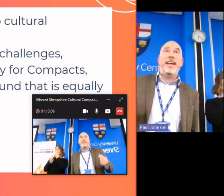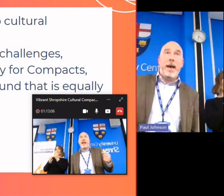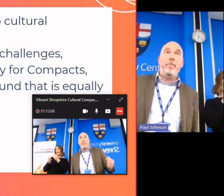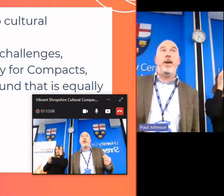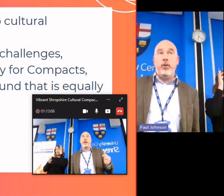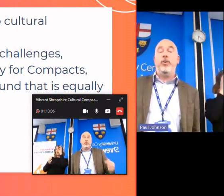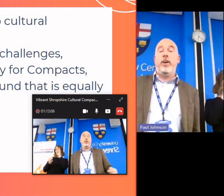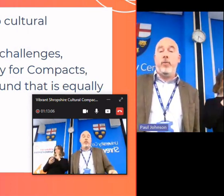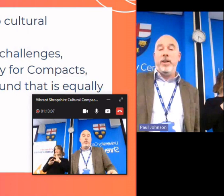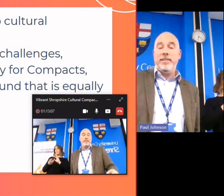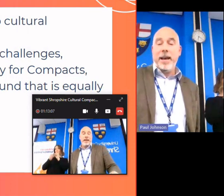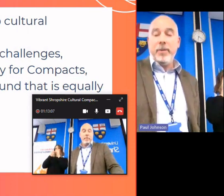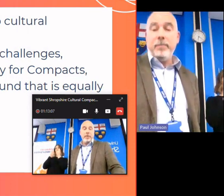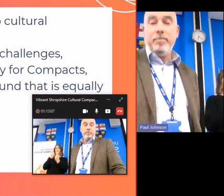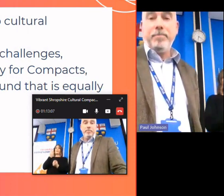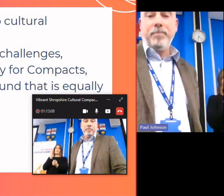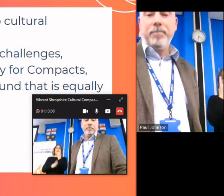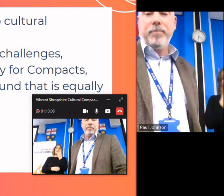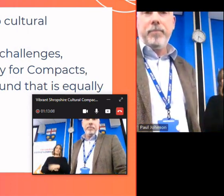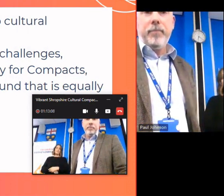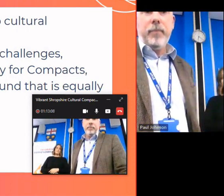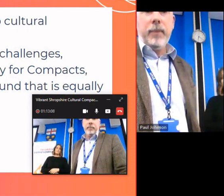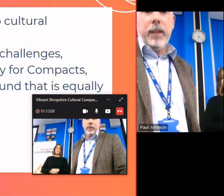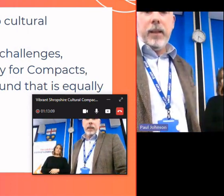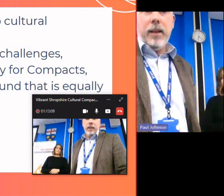enables things to happen that couldn't otherwise happen